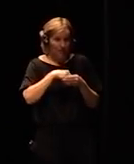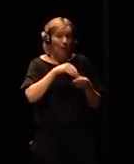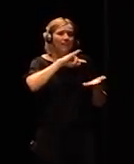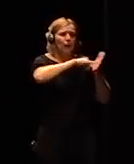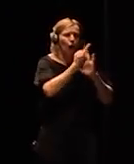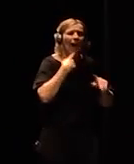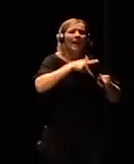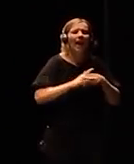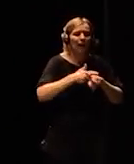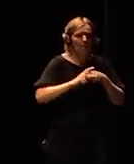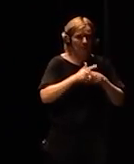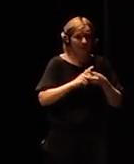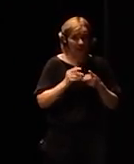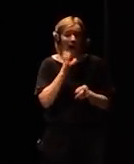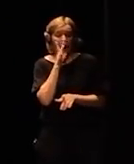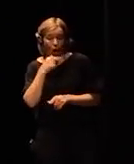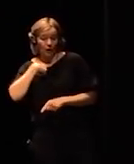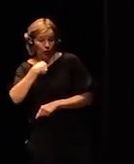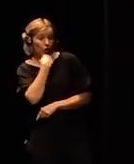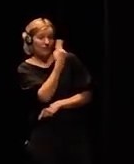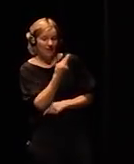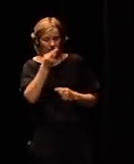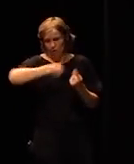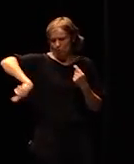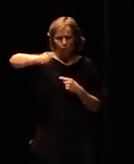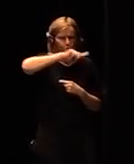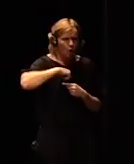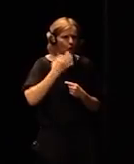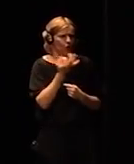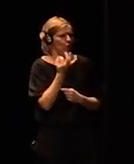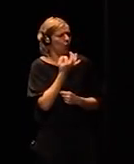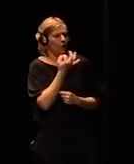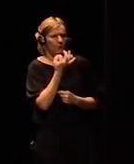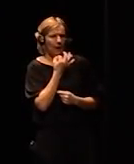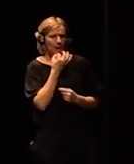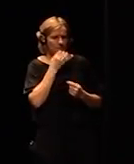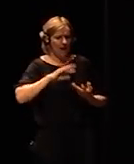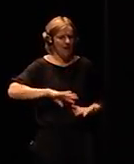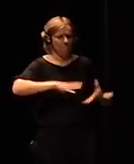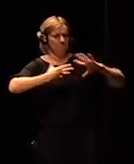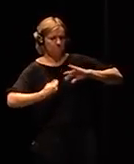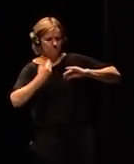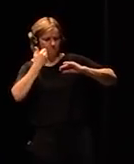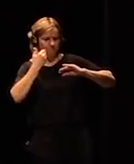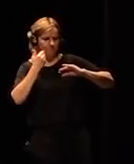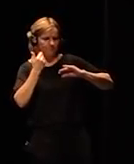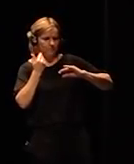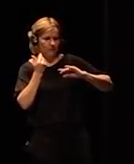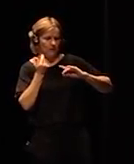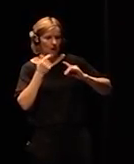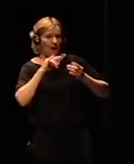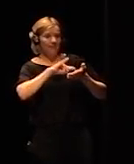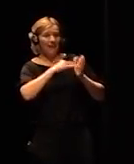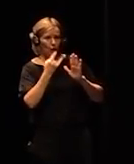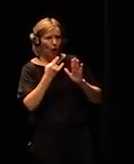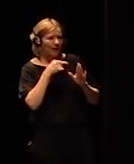technology to say that all of us should be turned into paper clips the technology will try to do that as soon as it can because